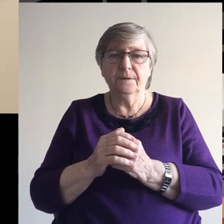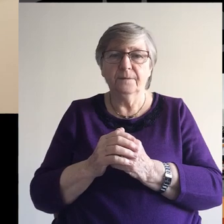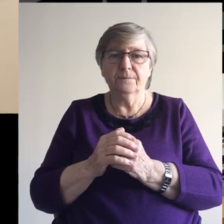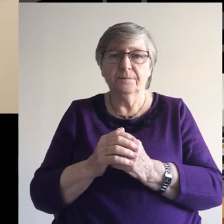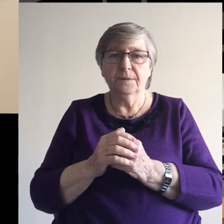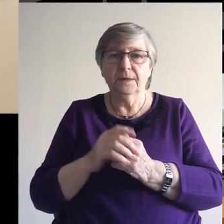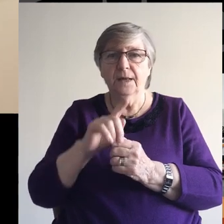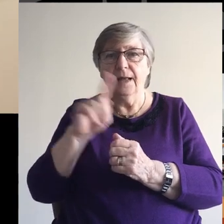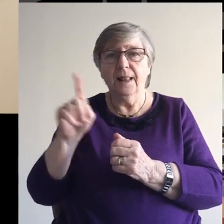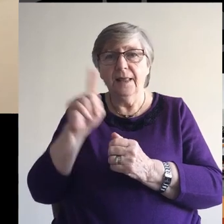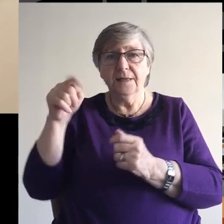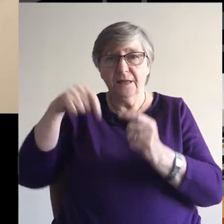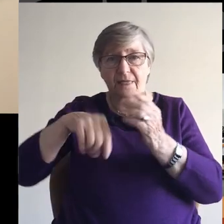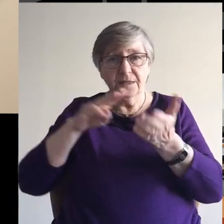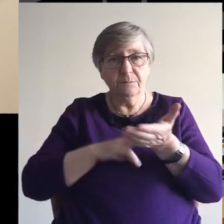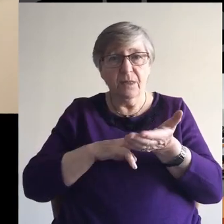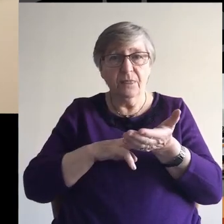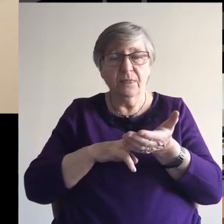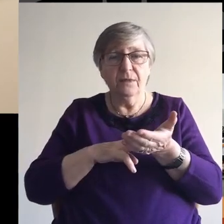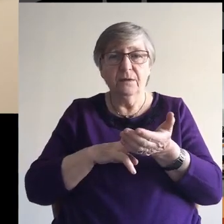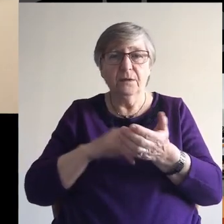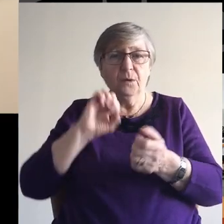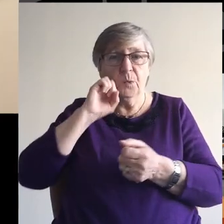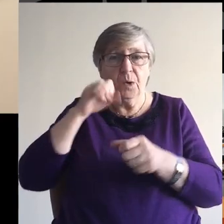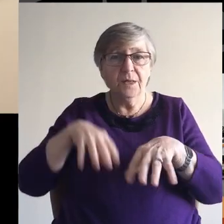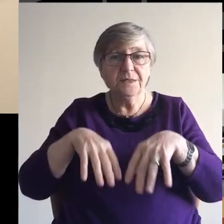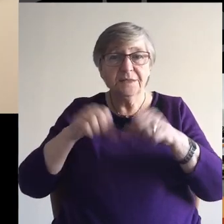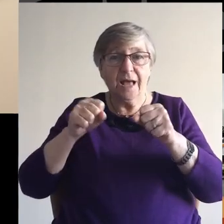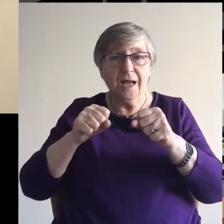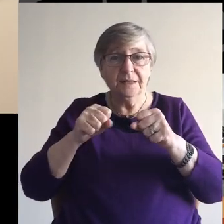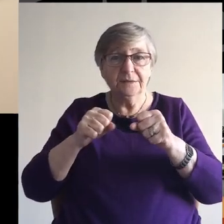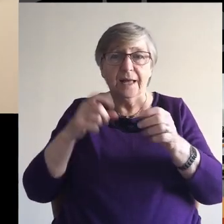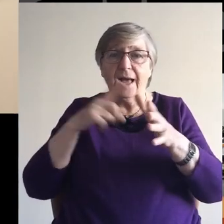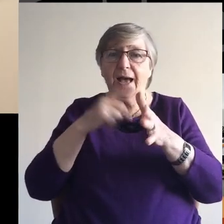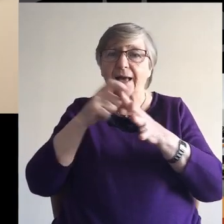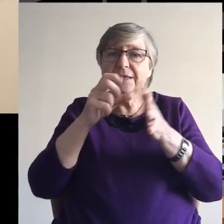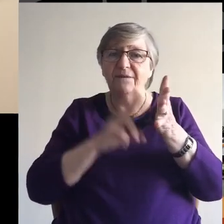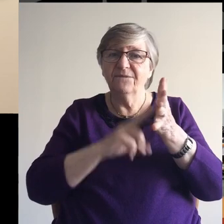And later this month, Father, we begin the season of Advent.